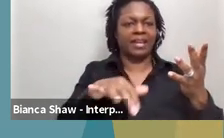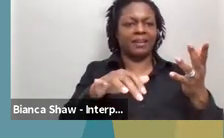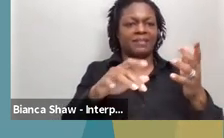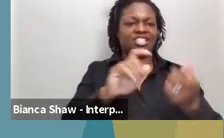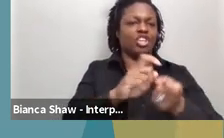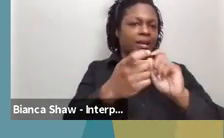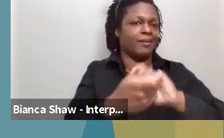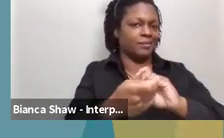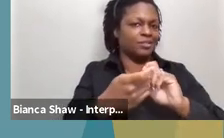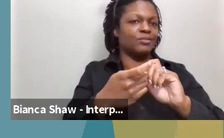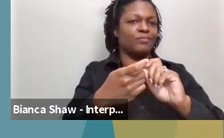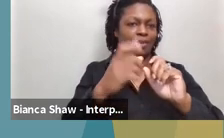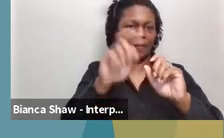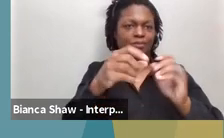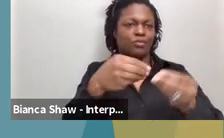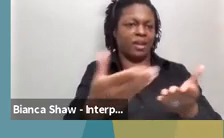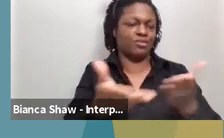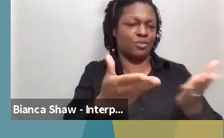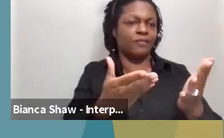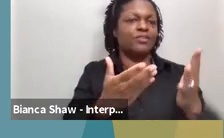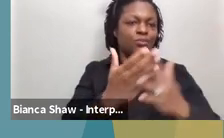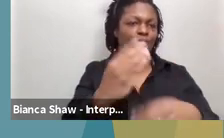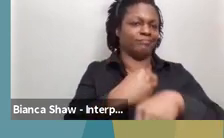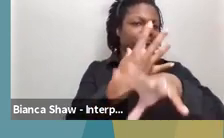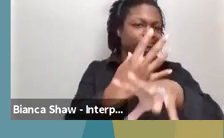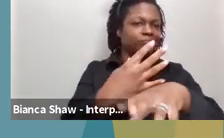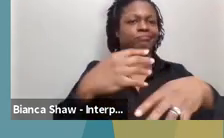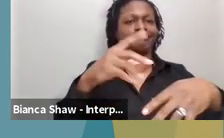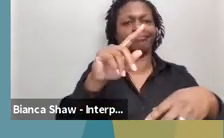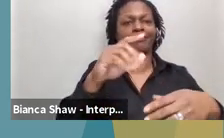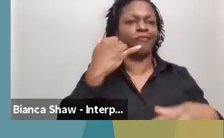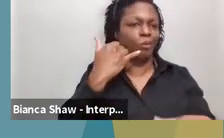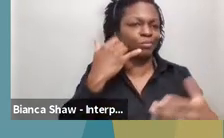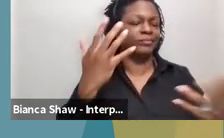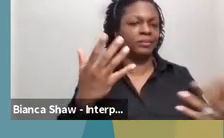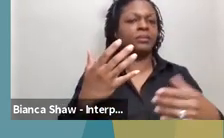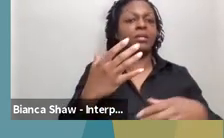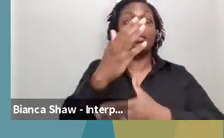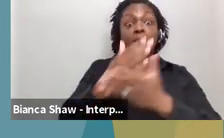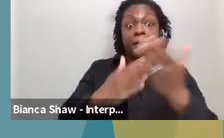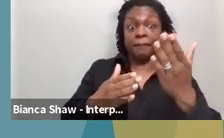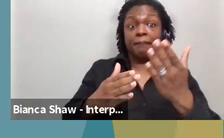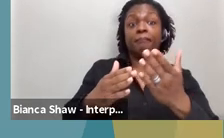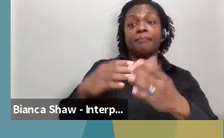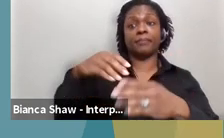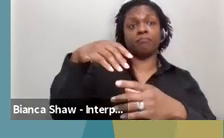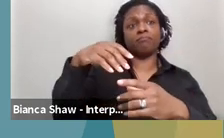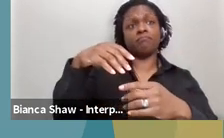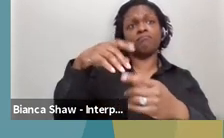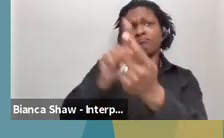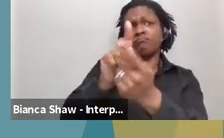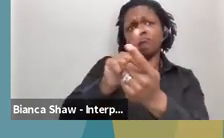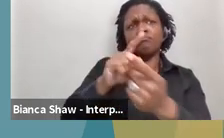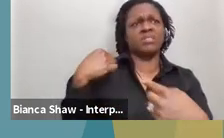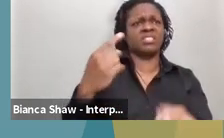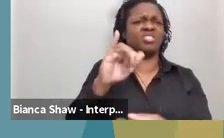within those clinics. Um, and some specialties were still offering, uh, in-person clinics, uh, well, since July. And there